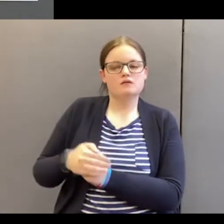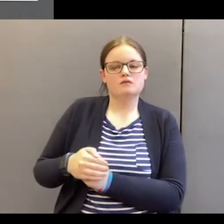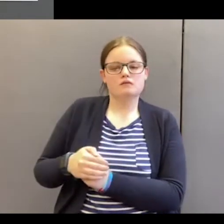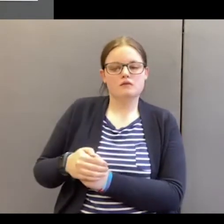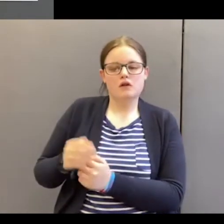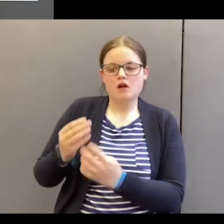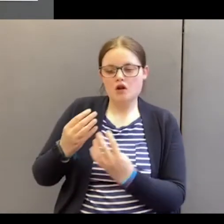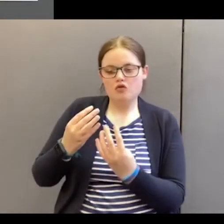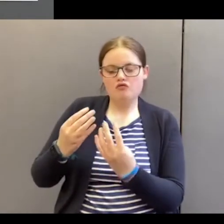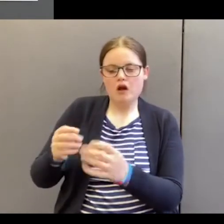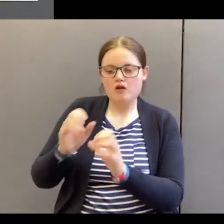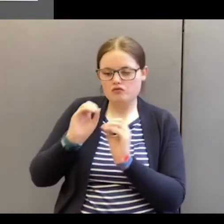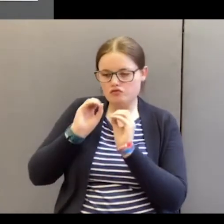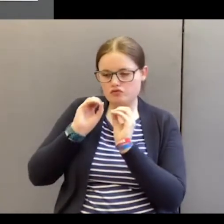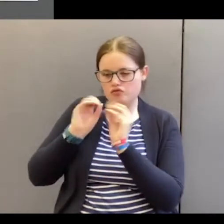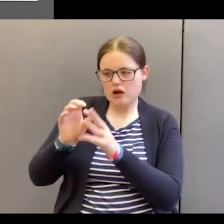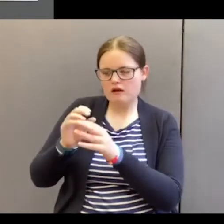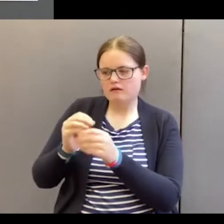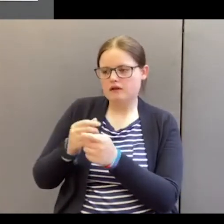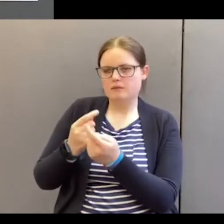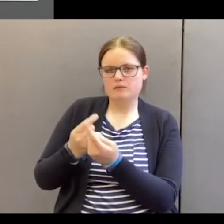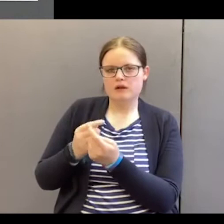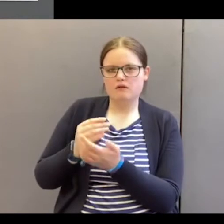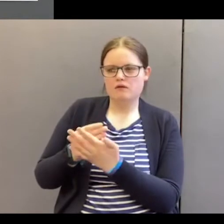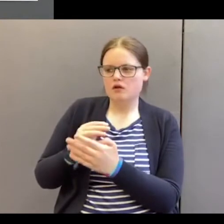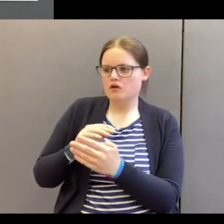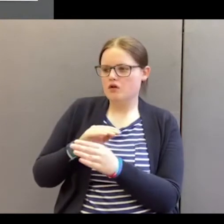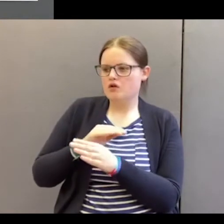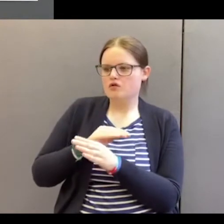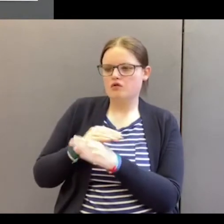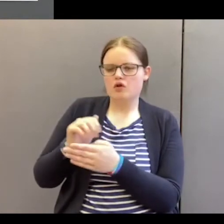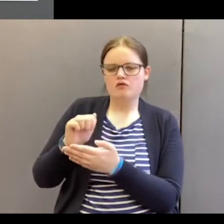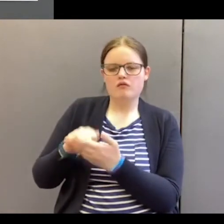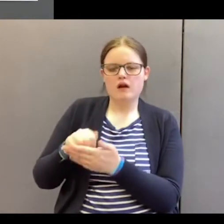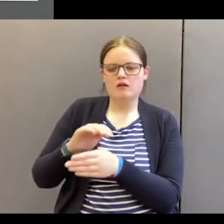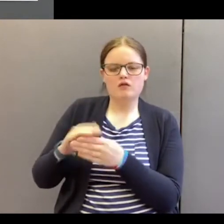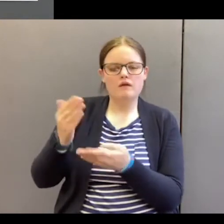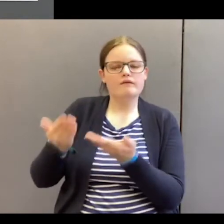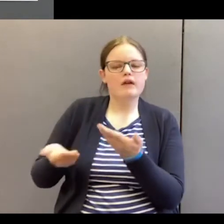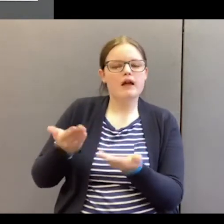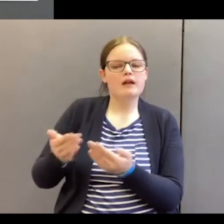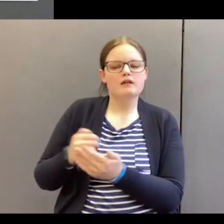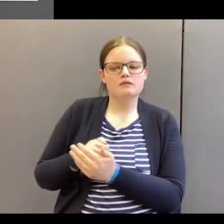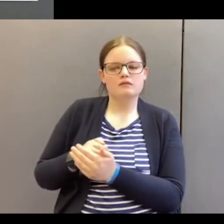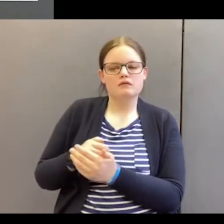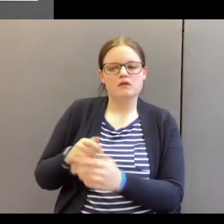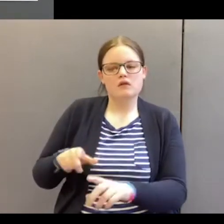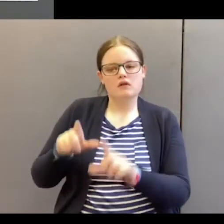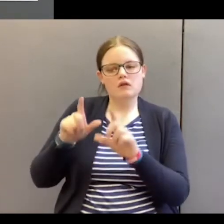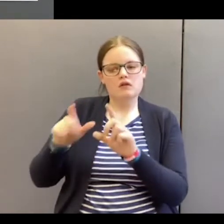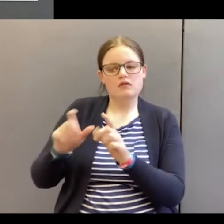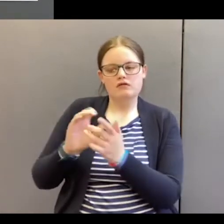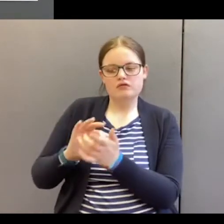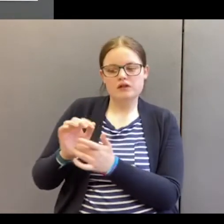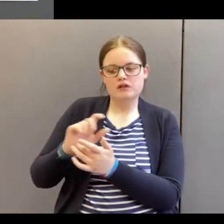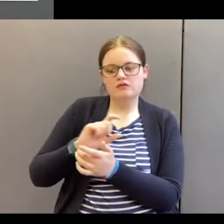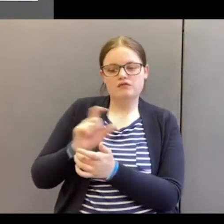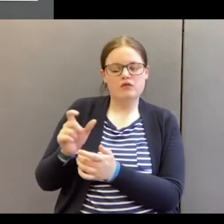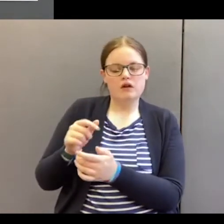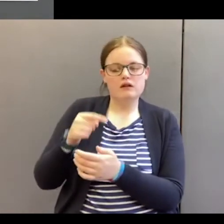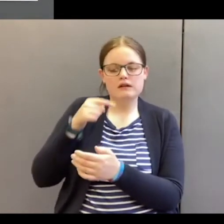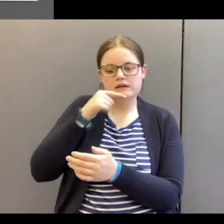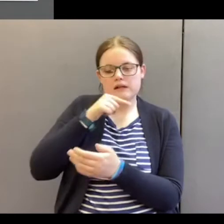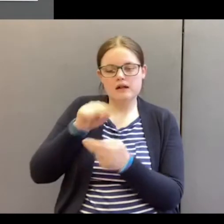shouted something that was utterly unjust. The Lord Jesus Christ the Son of God